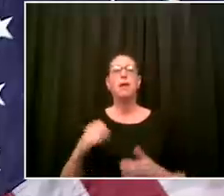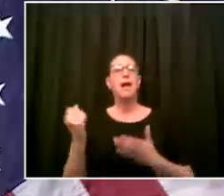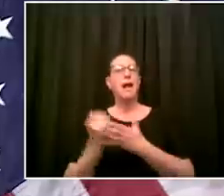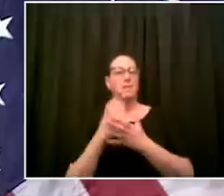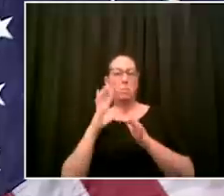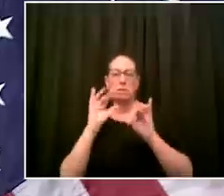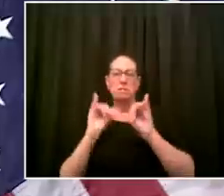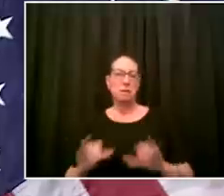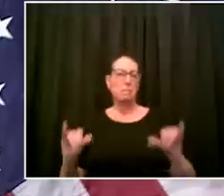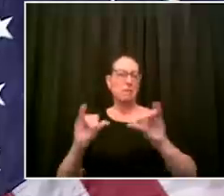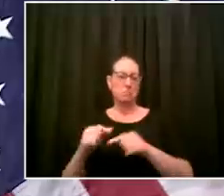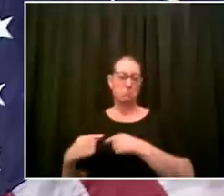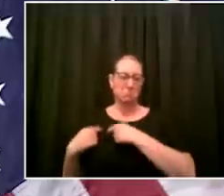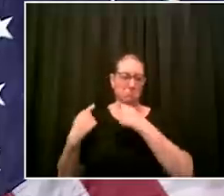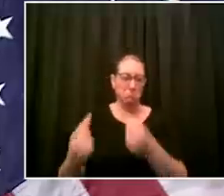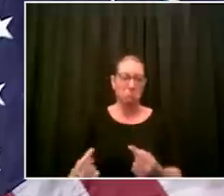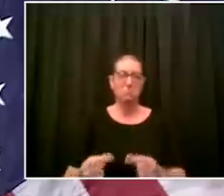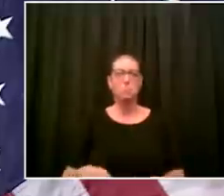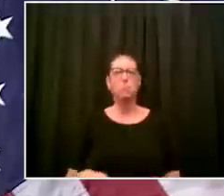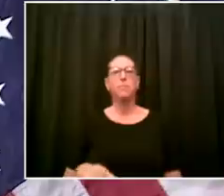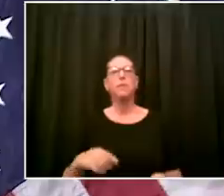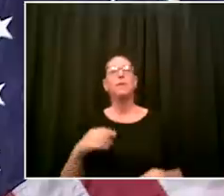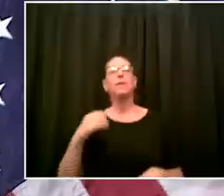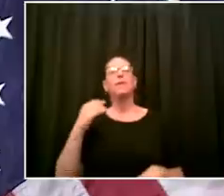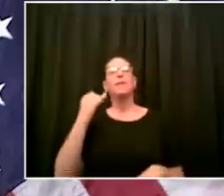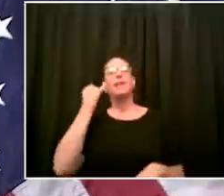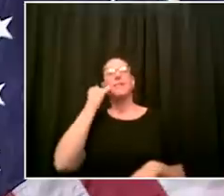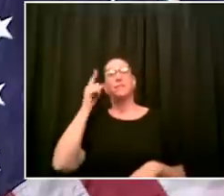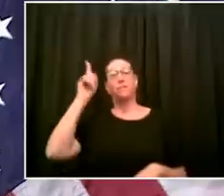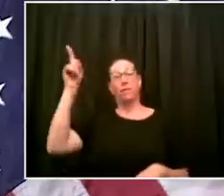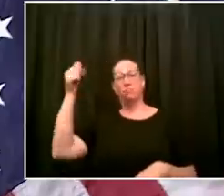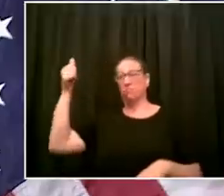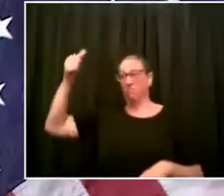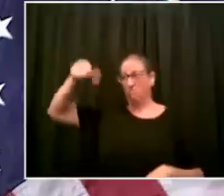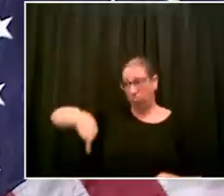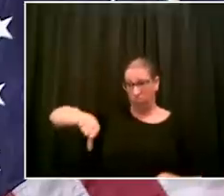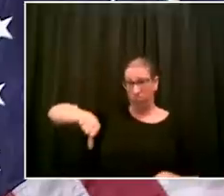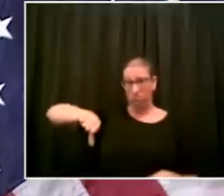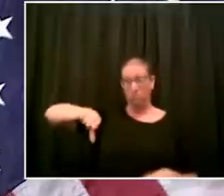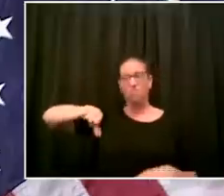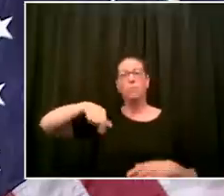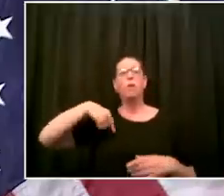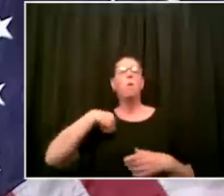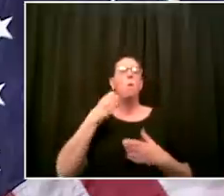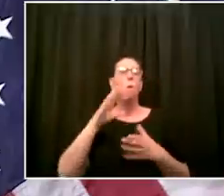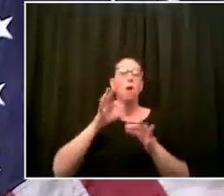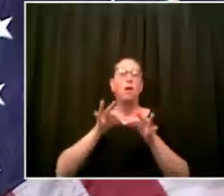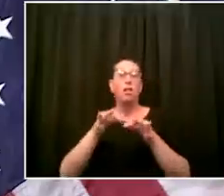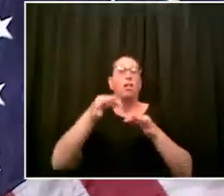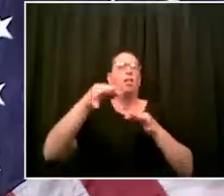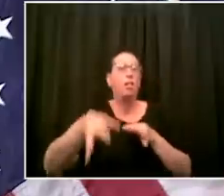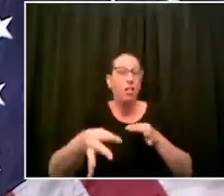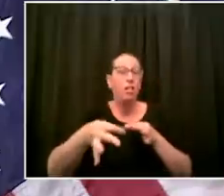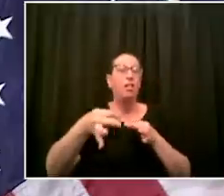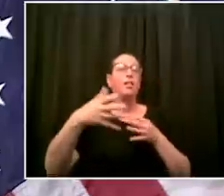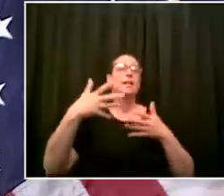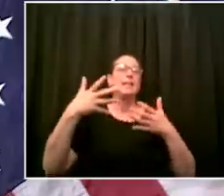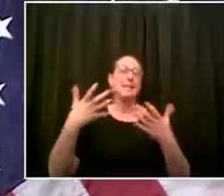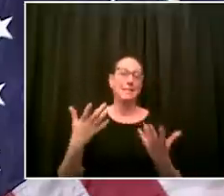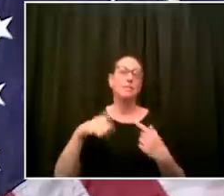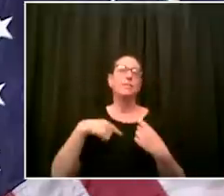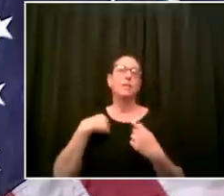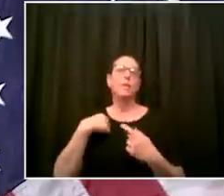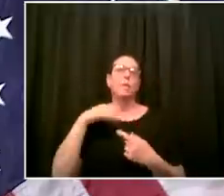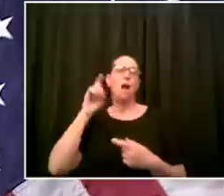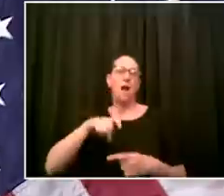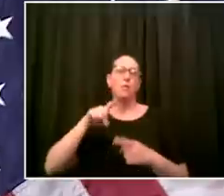if there is no stimulus in time or it's nowhere near the amount we need then a whole series of really tough decisions